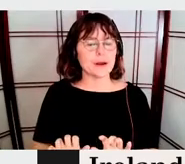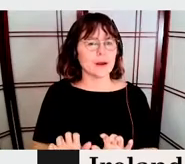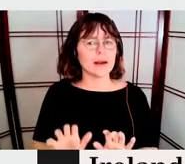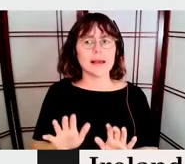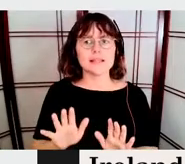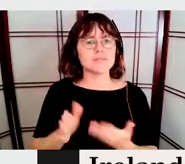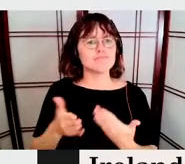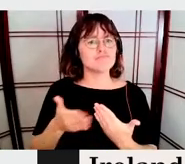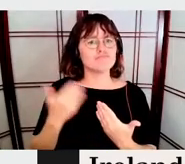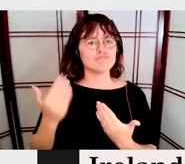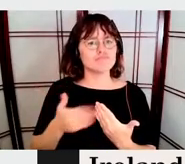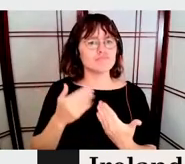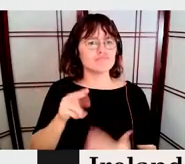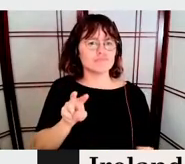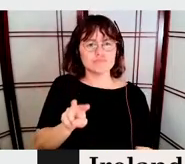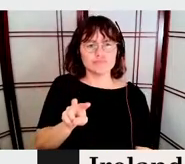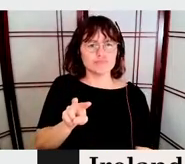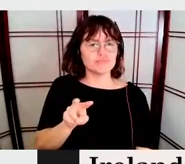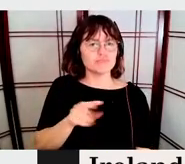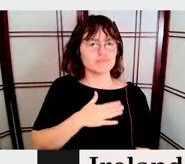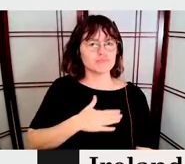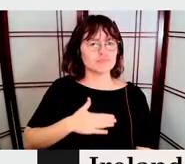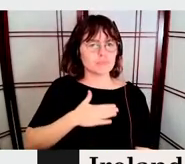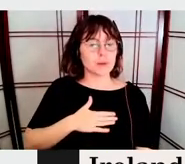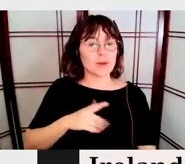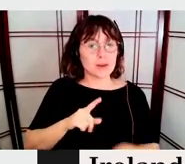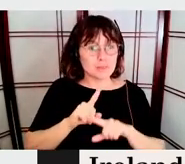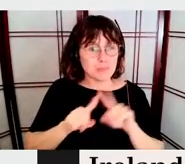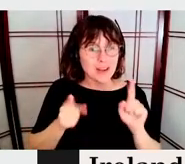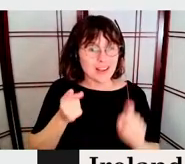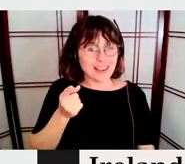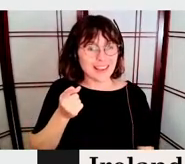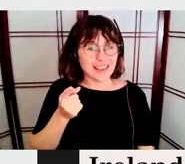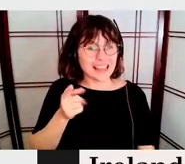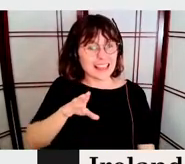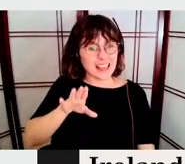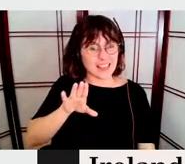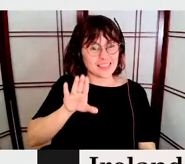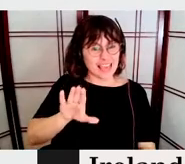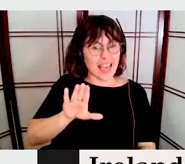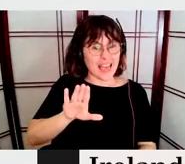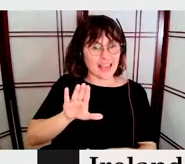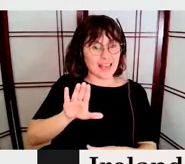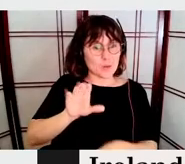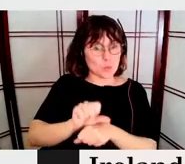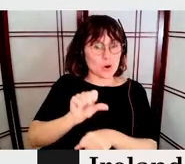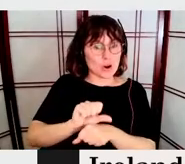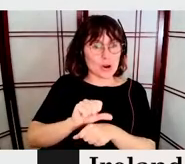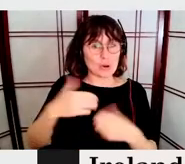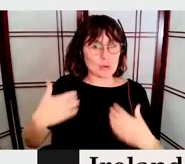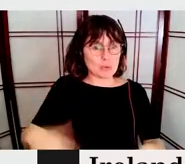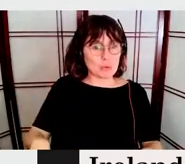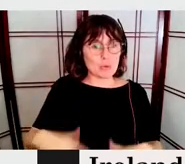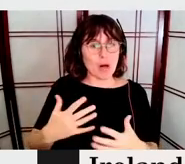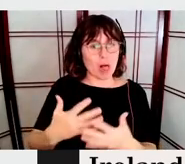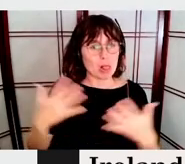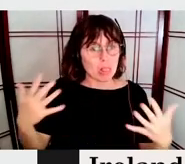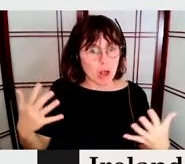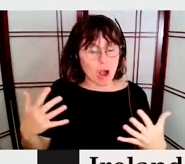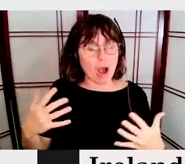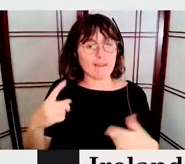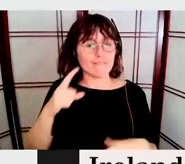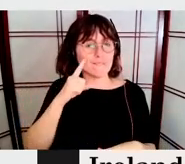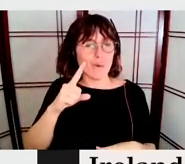Imagine all the work that you have to come up in order for, for, to achieve this, this, this symmetry is